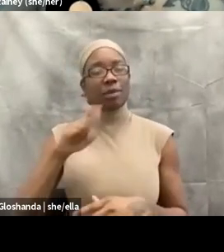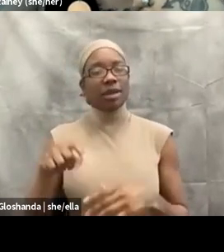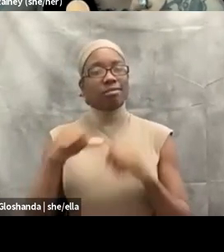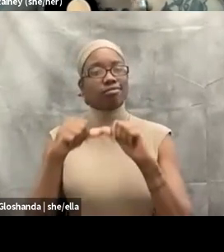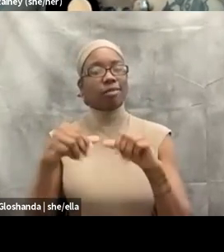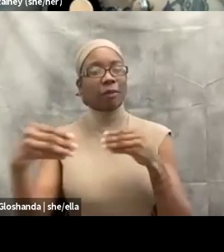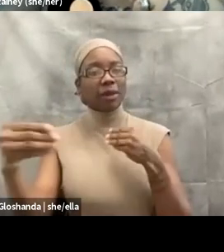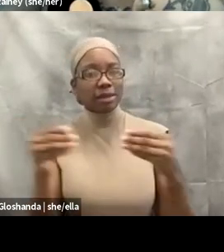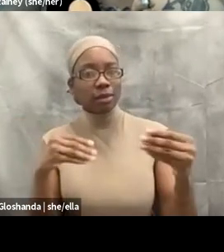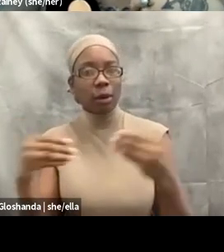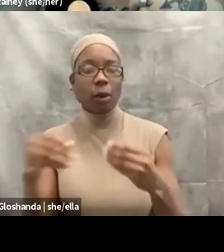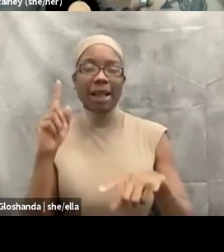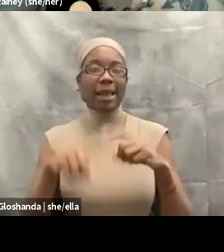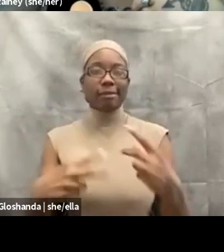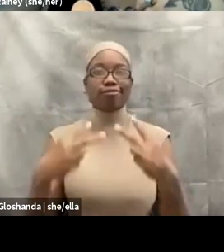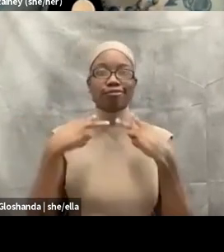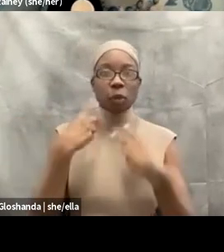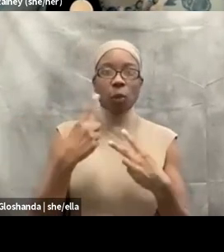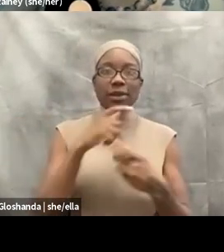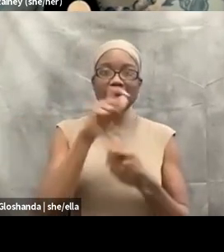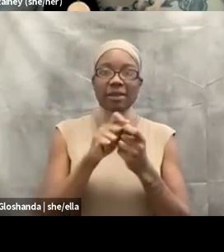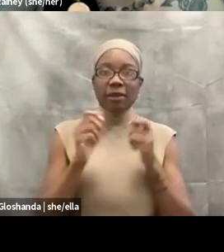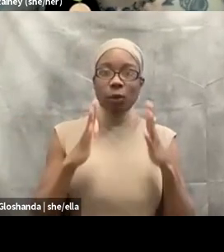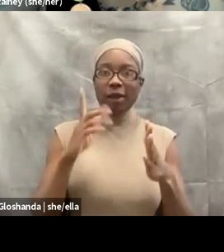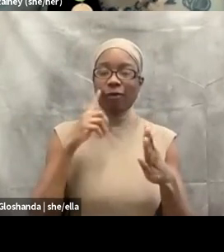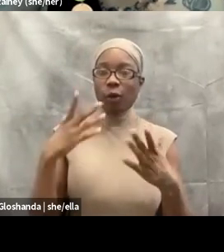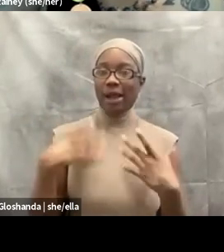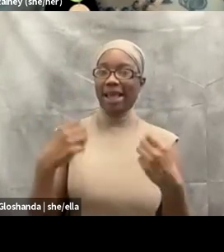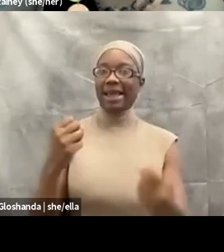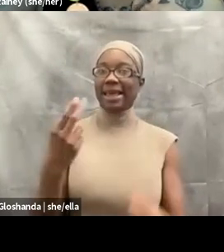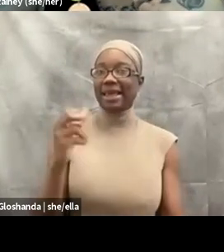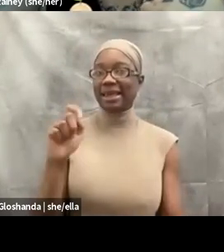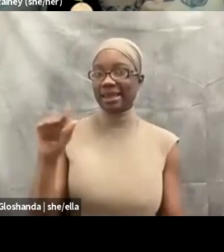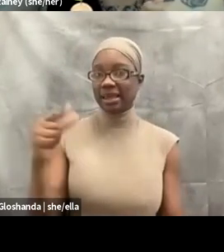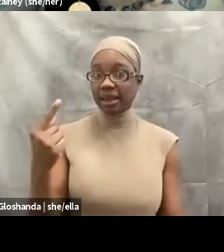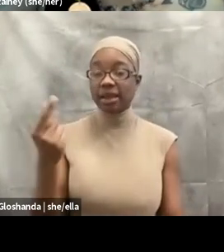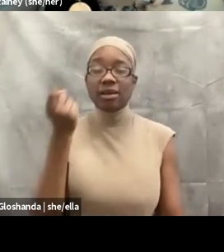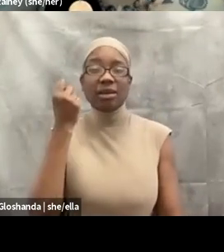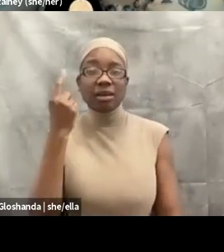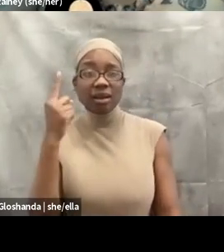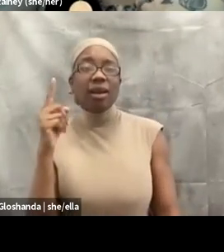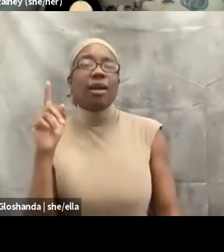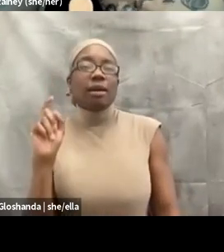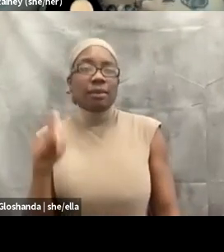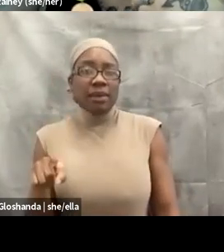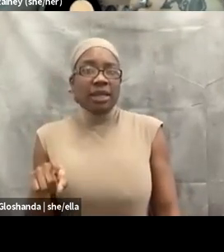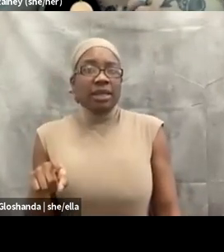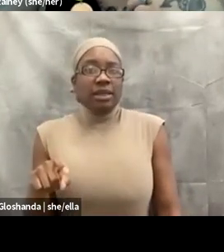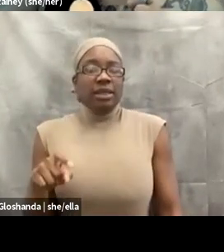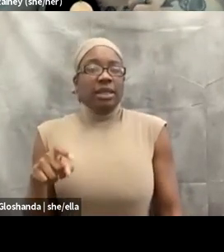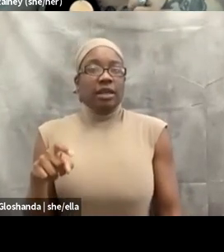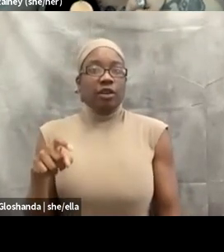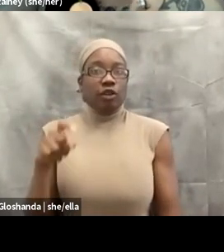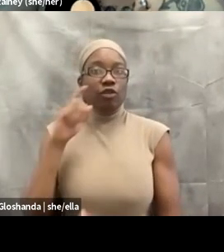you know, therapy is a way, and there are a lot of, um, healing crises that I've had for which therapy was actually not